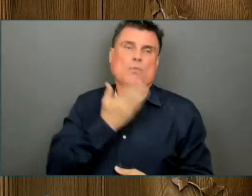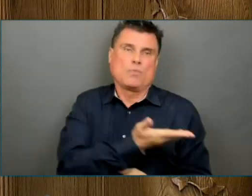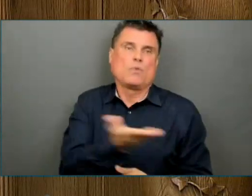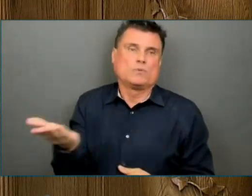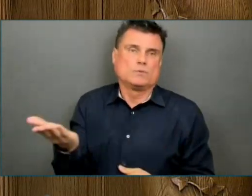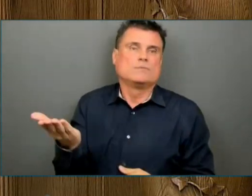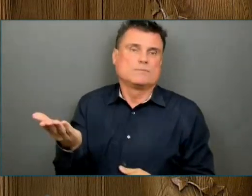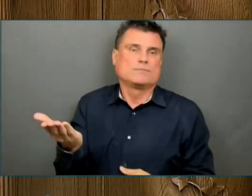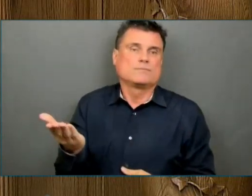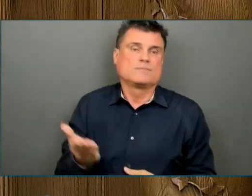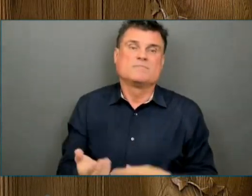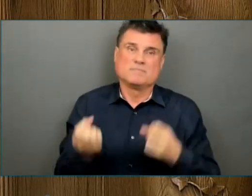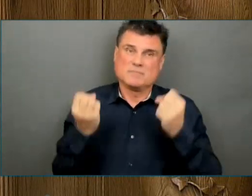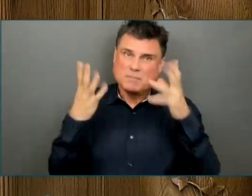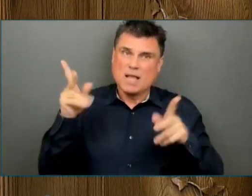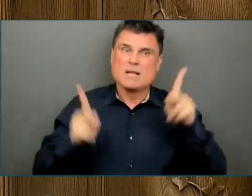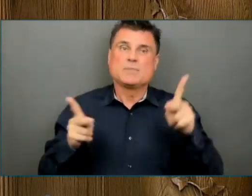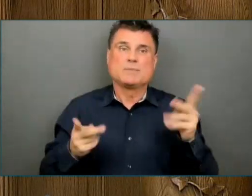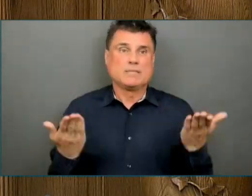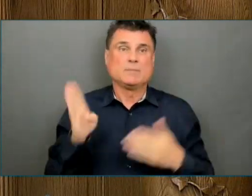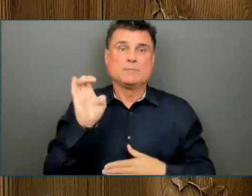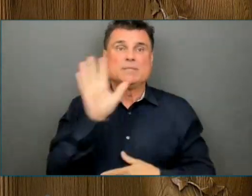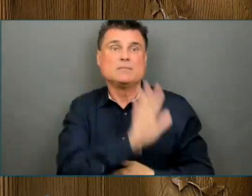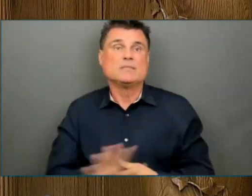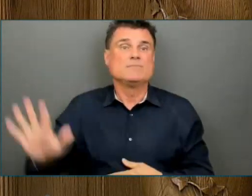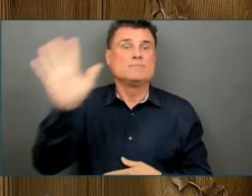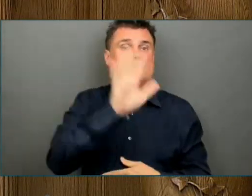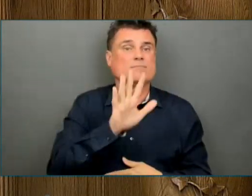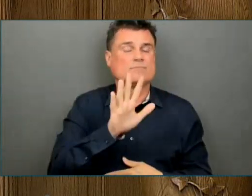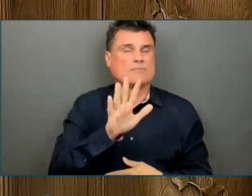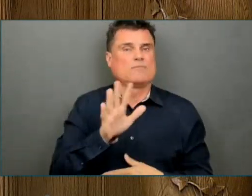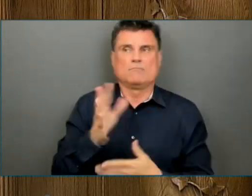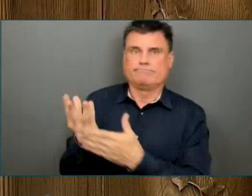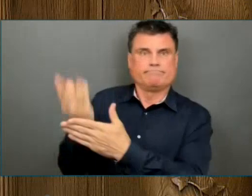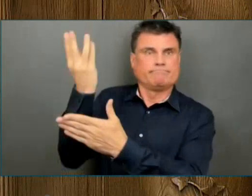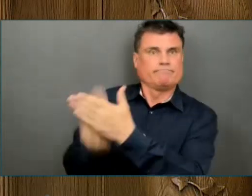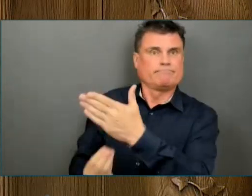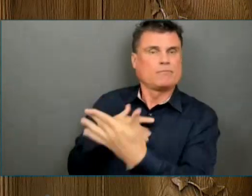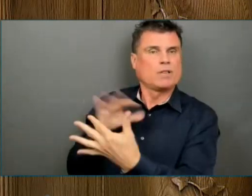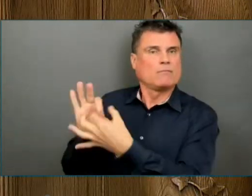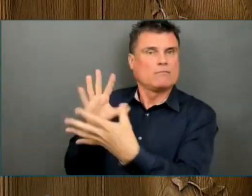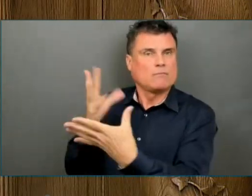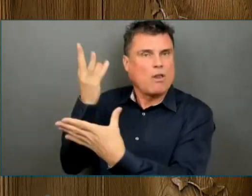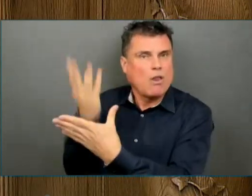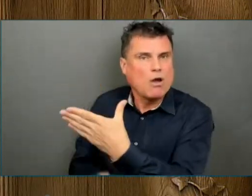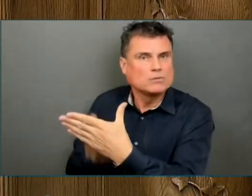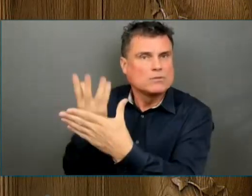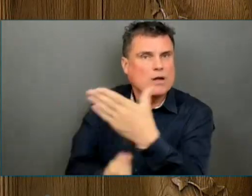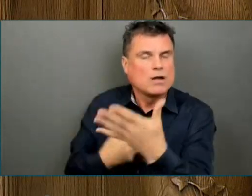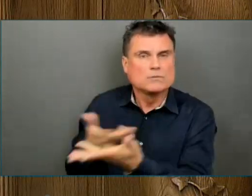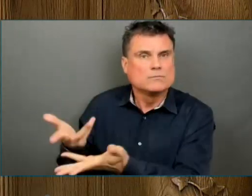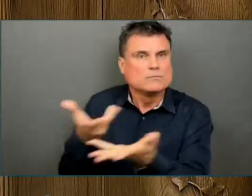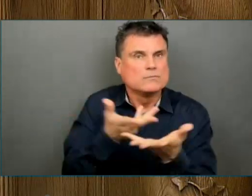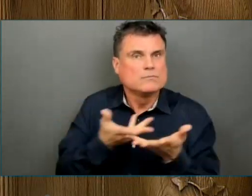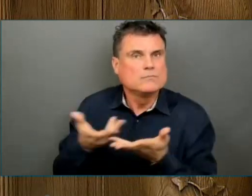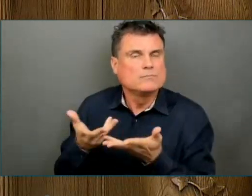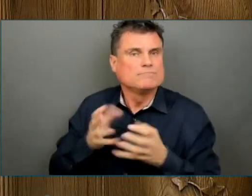soon. Others have felt the financial stress of job loss or the strains of loneliness and isolation.